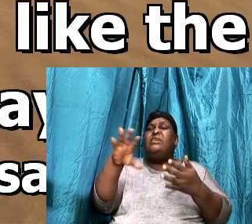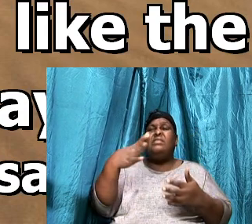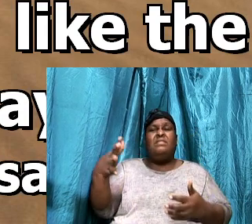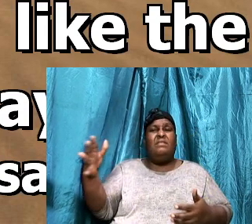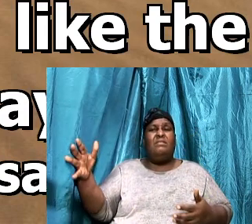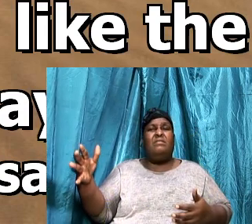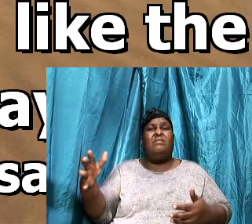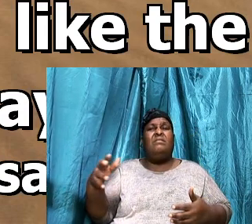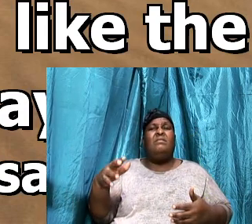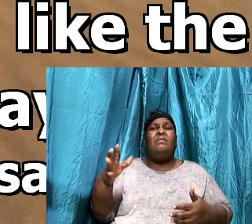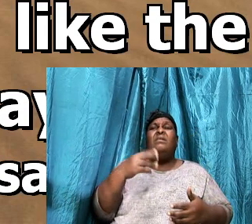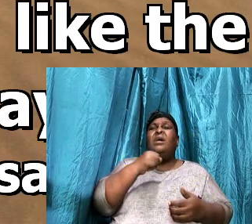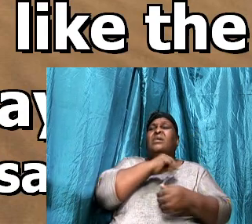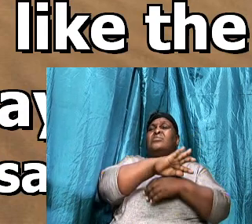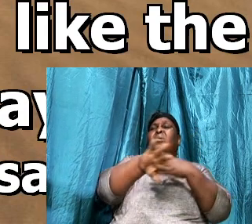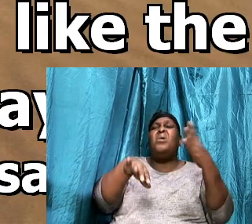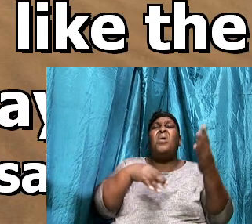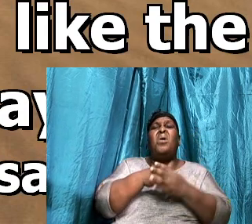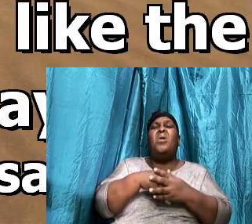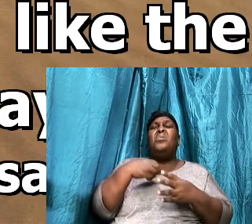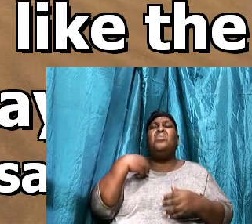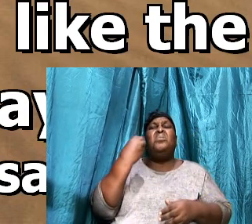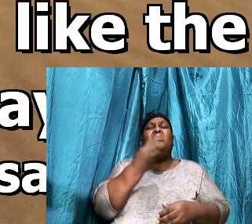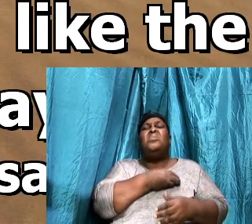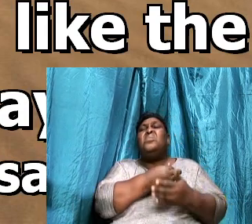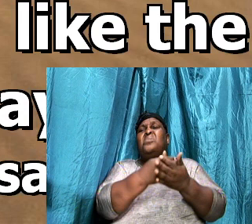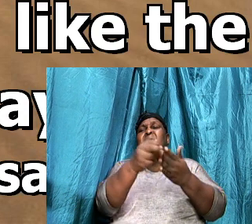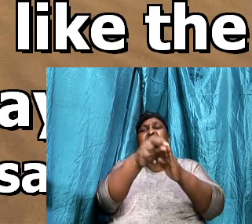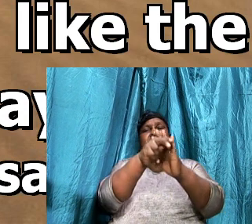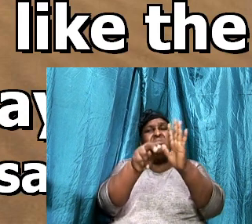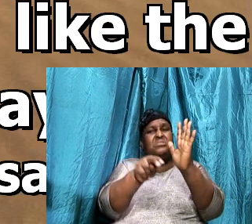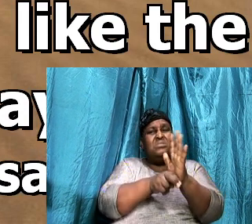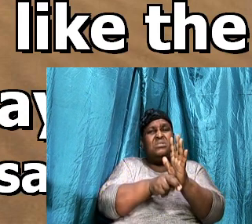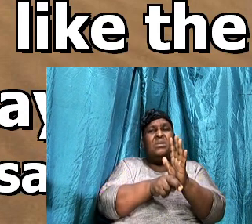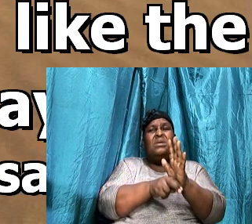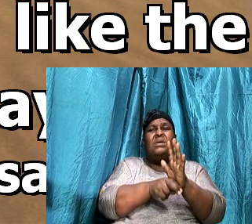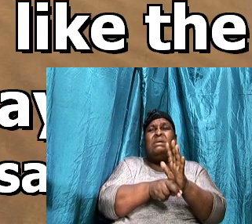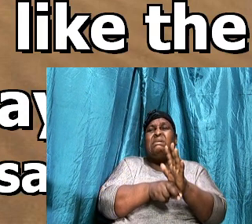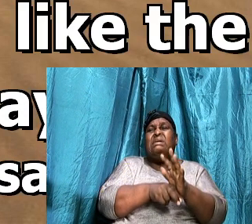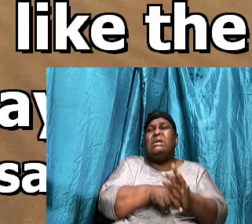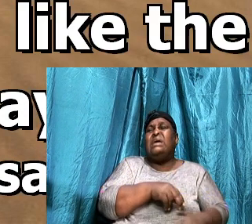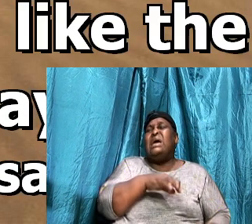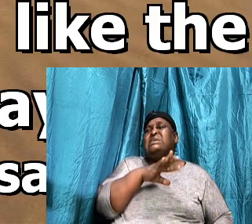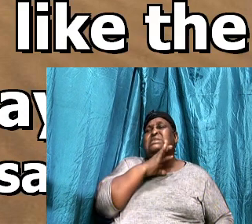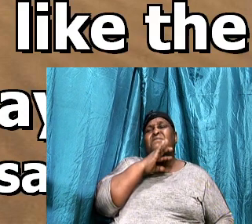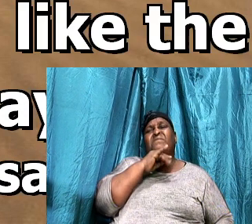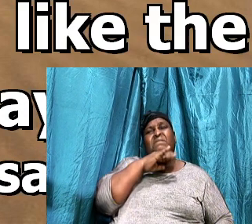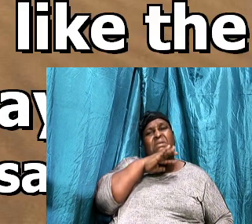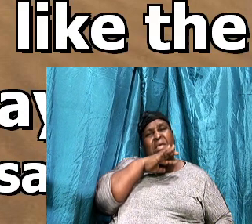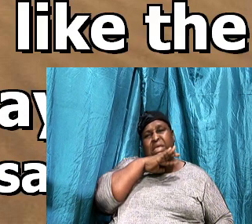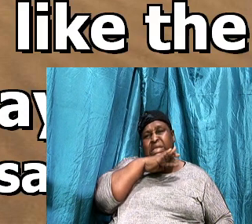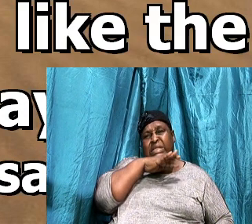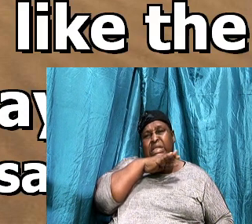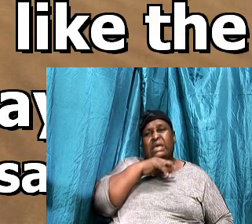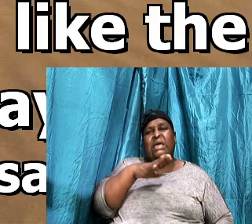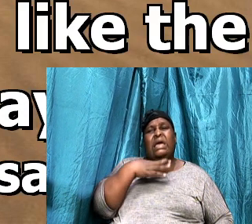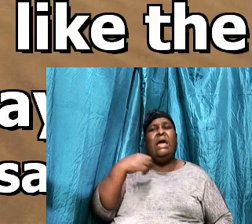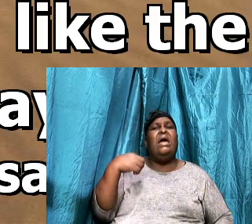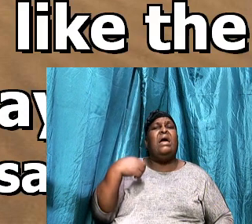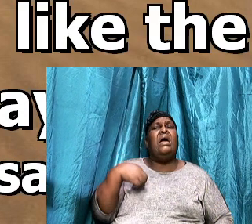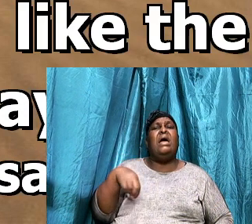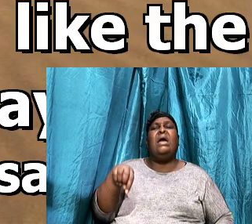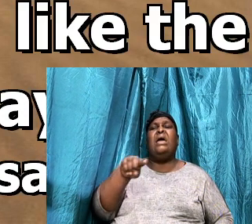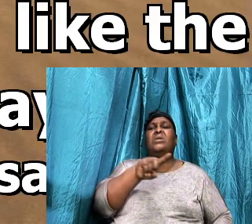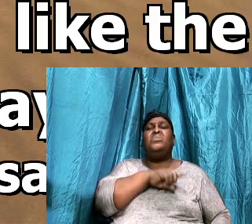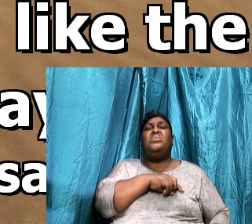And all, Our righteousness, Are as filthy rugs, And we all do,